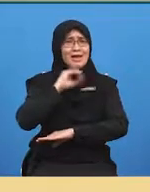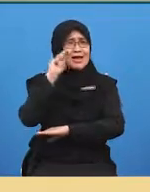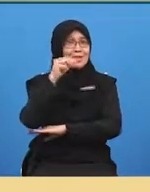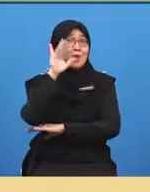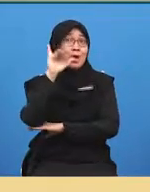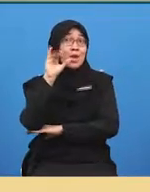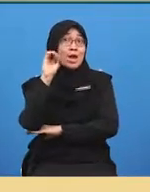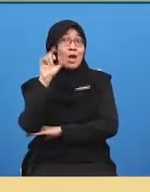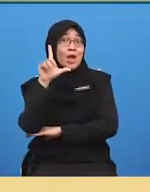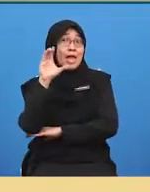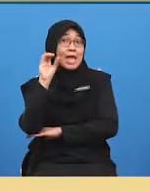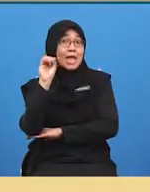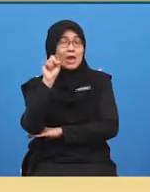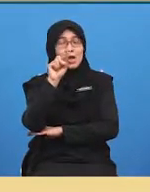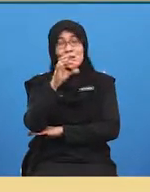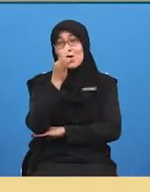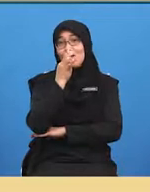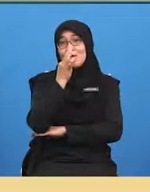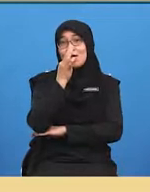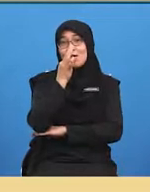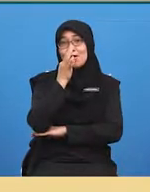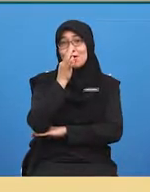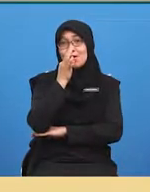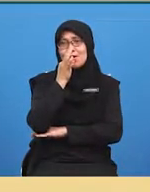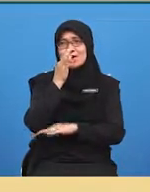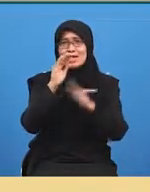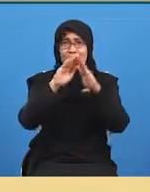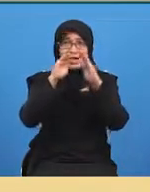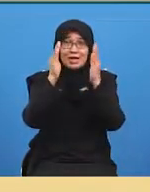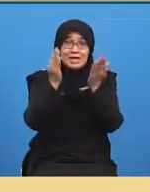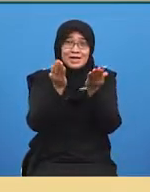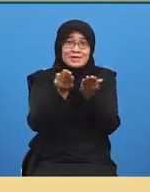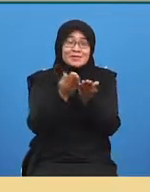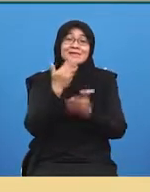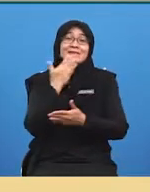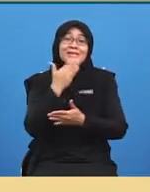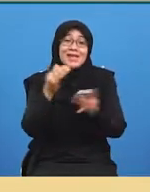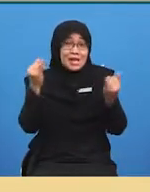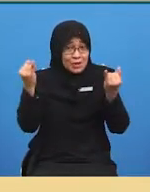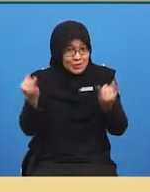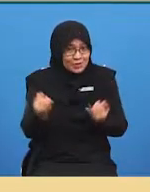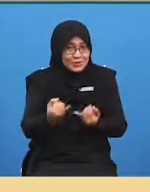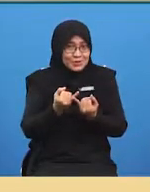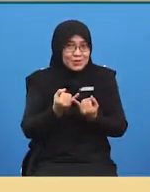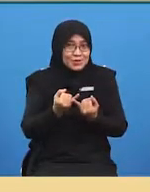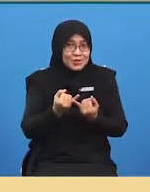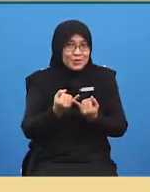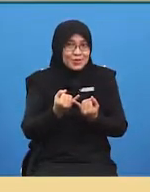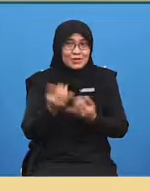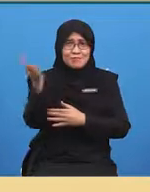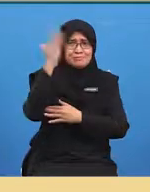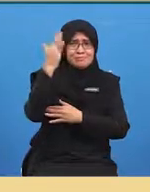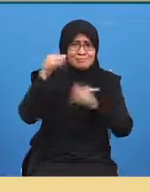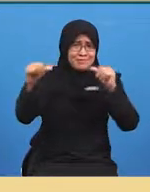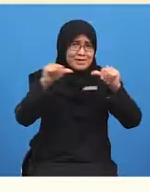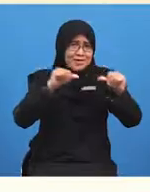your favorite first ball and thanks for joining us for get active at home